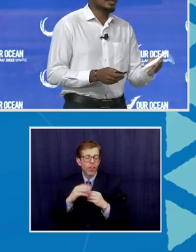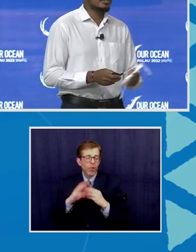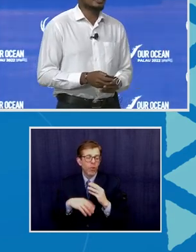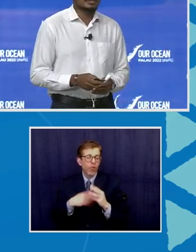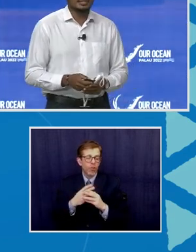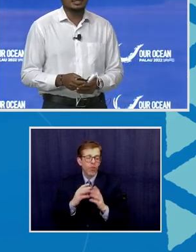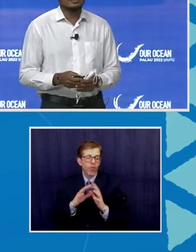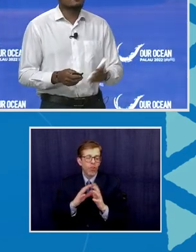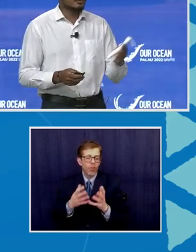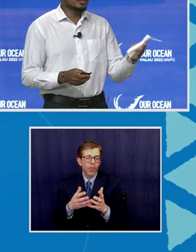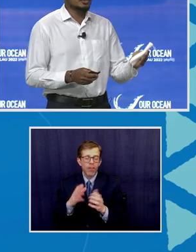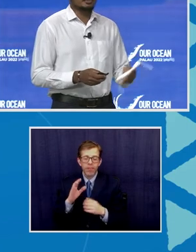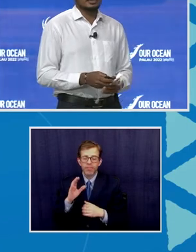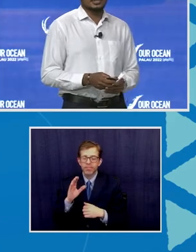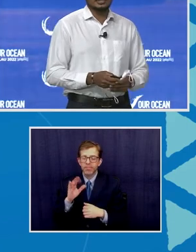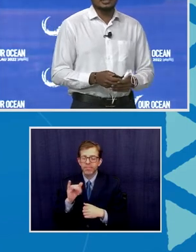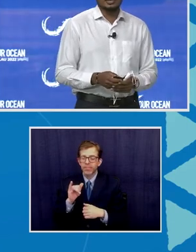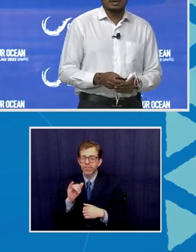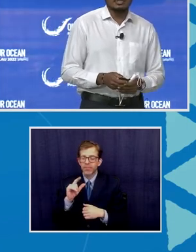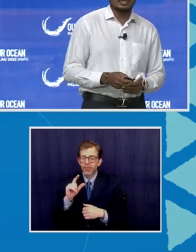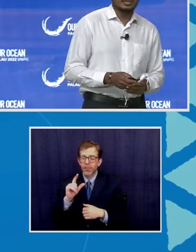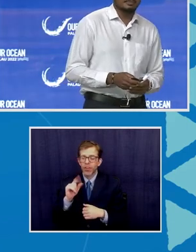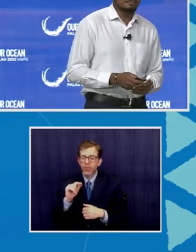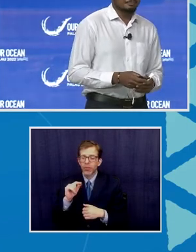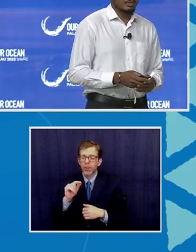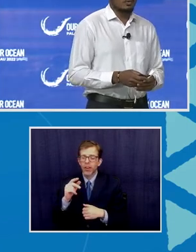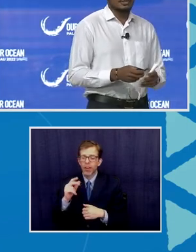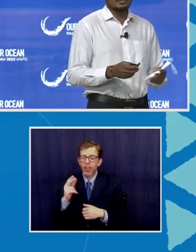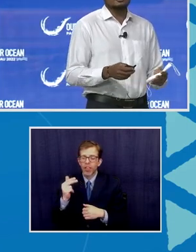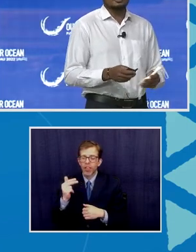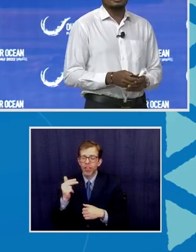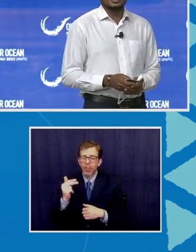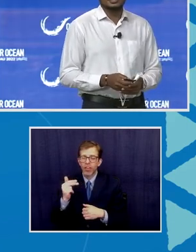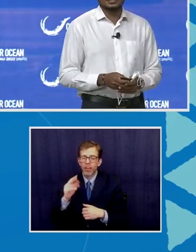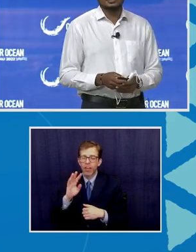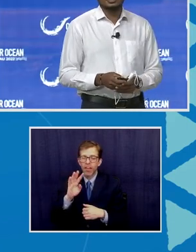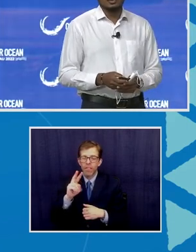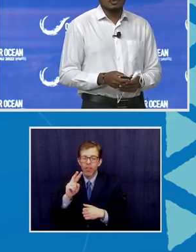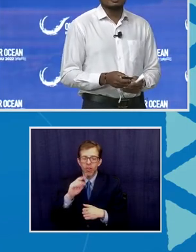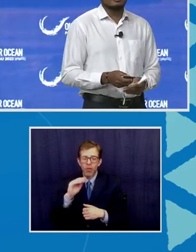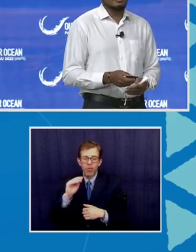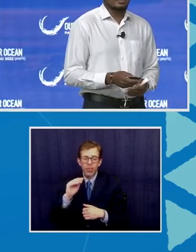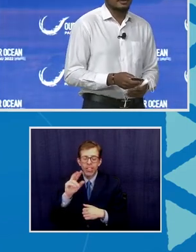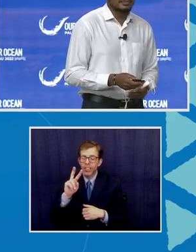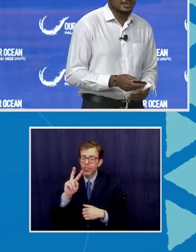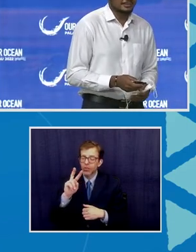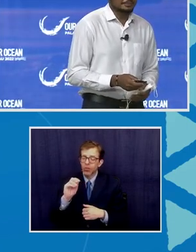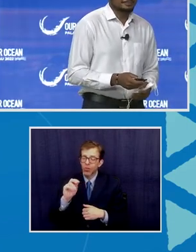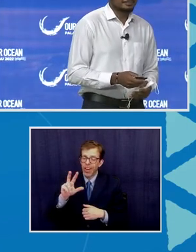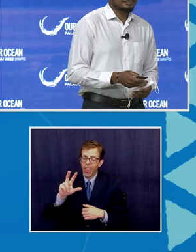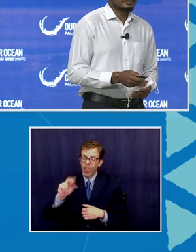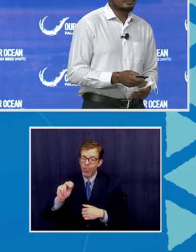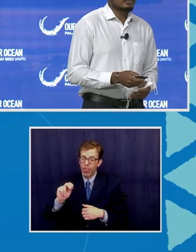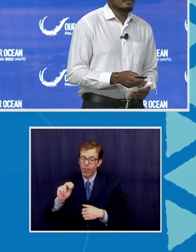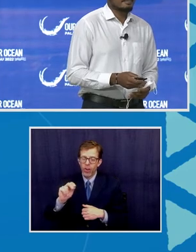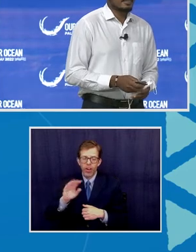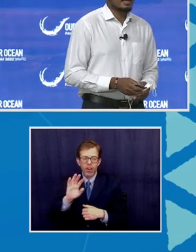by 2030, 42 percent of the world youth population would be from Africa.